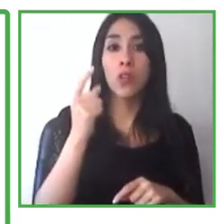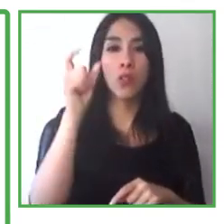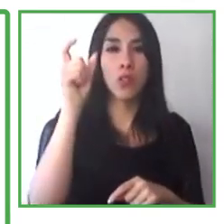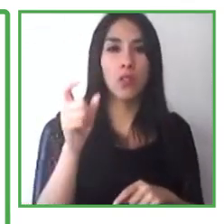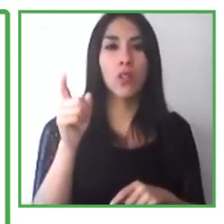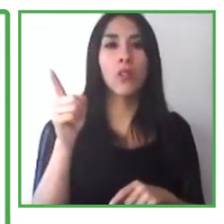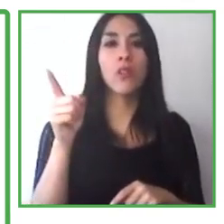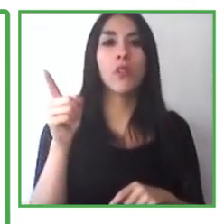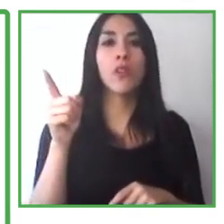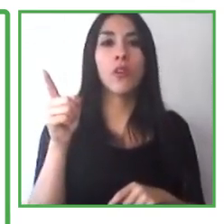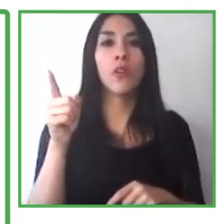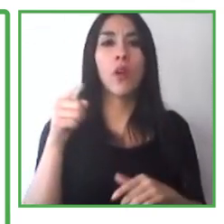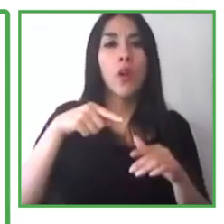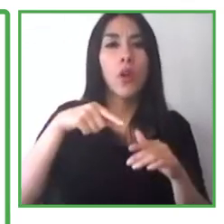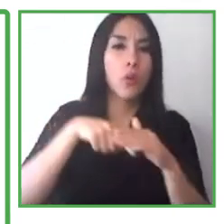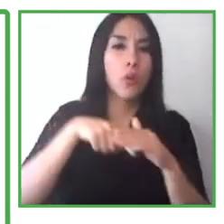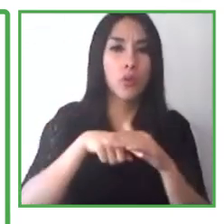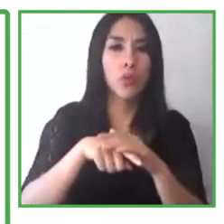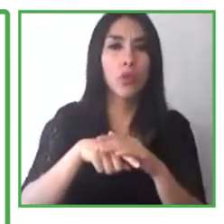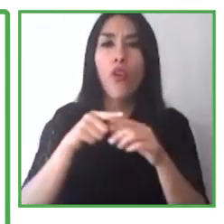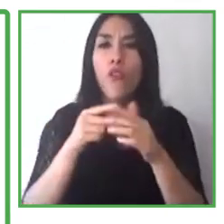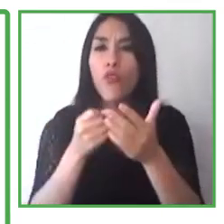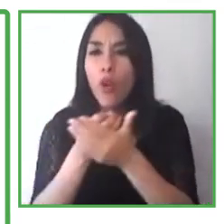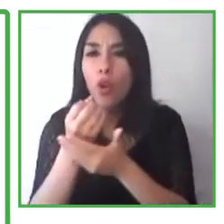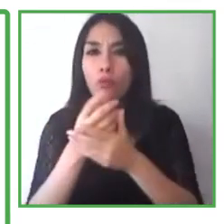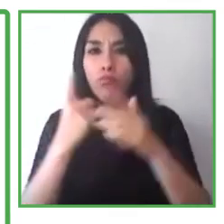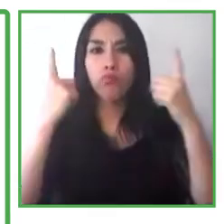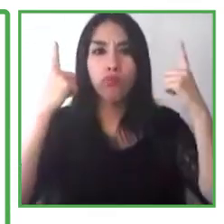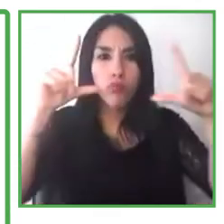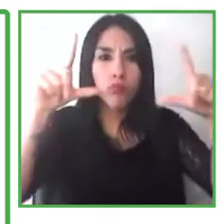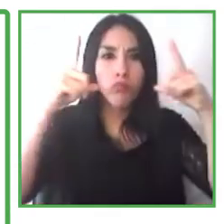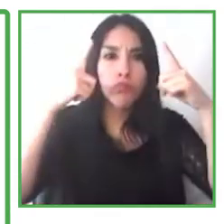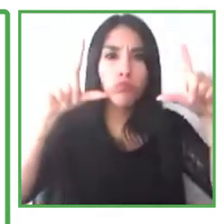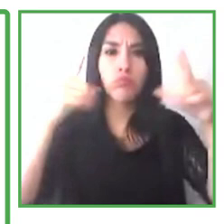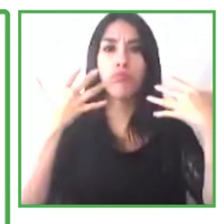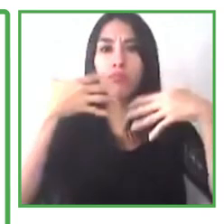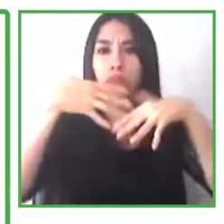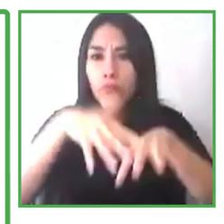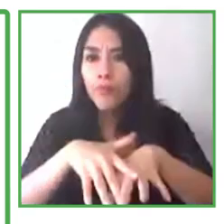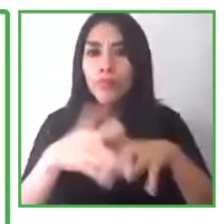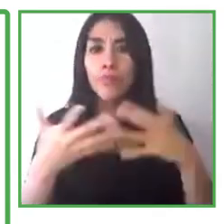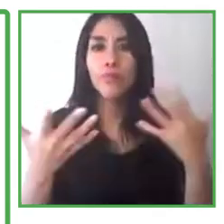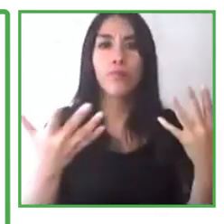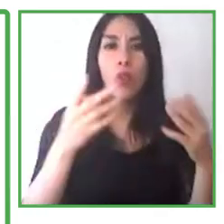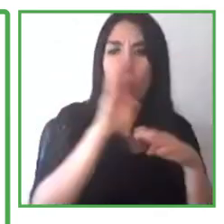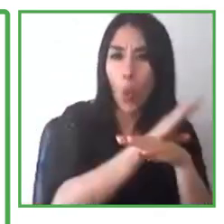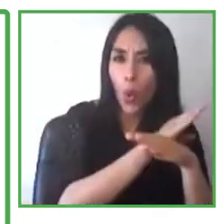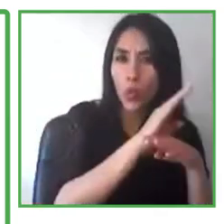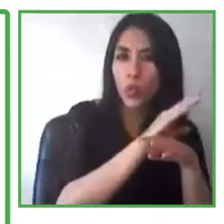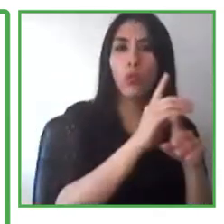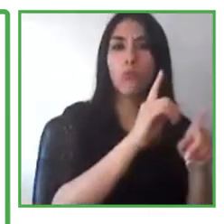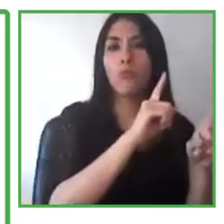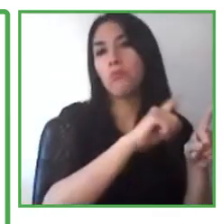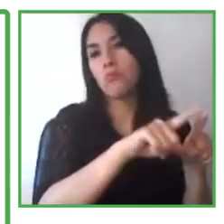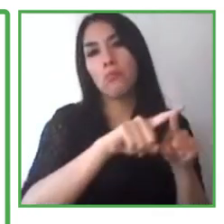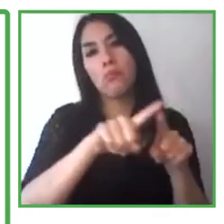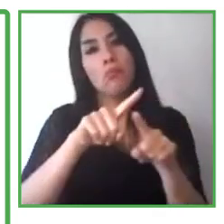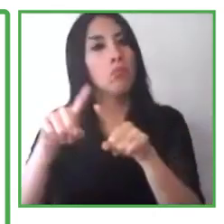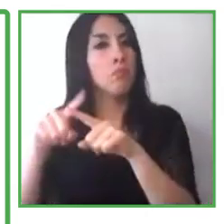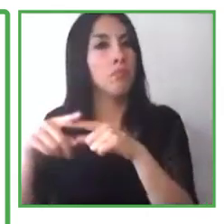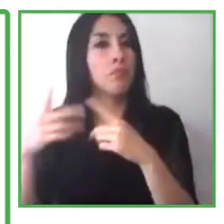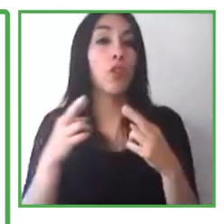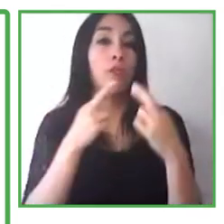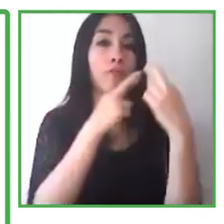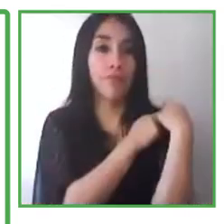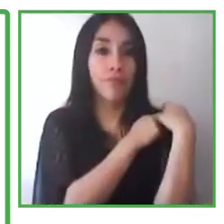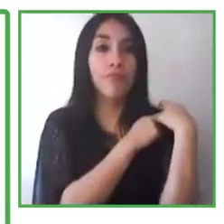applications that your employees are using every day to do their job will be compatible with assistive technologies,